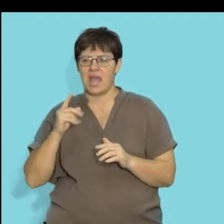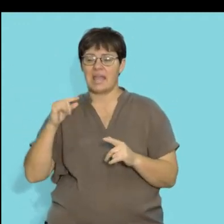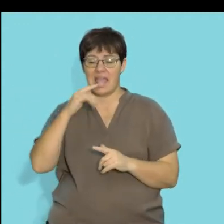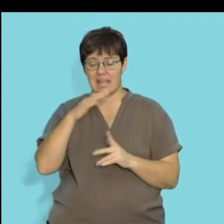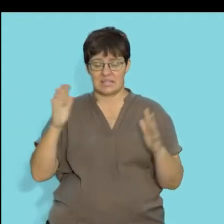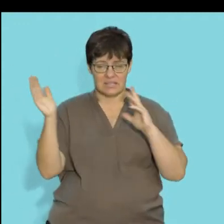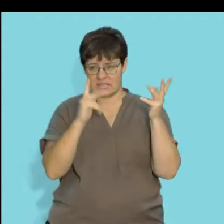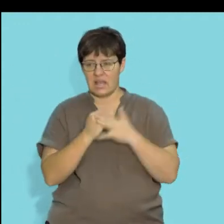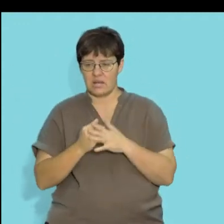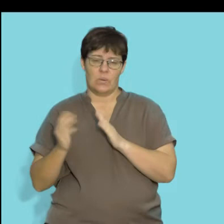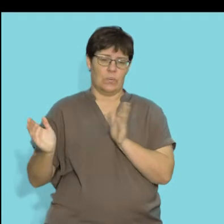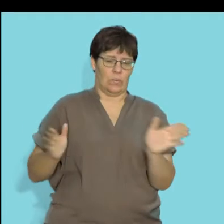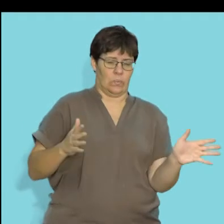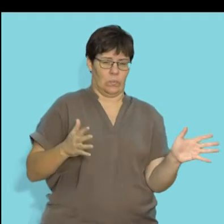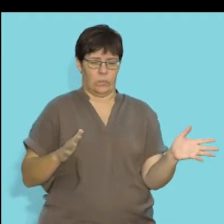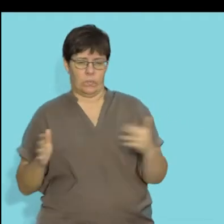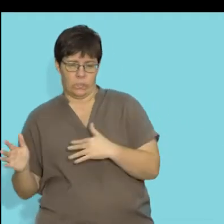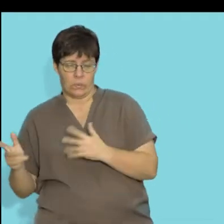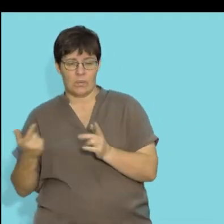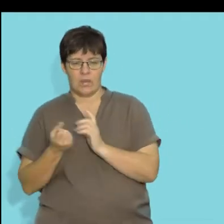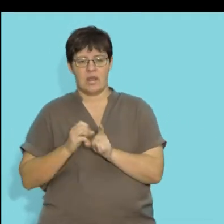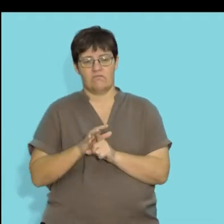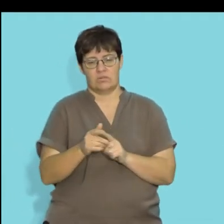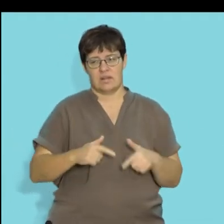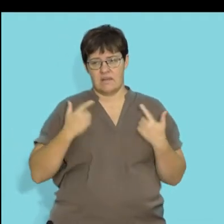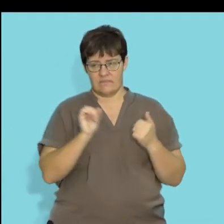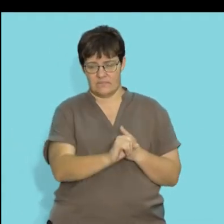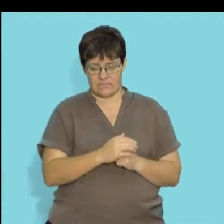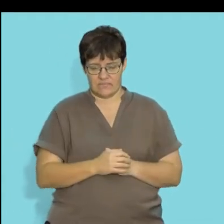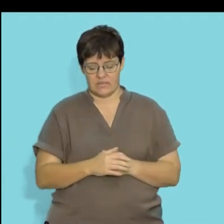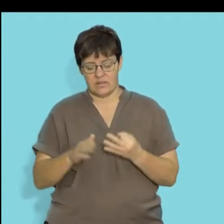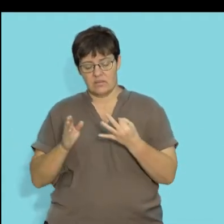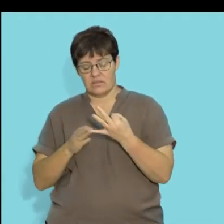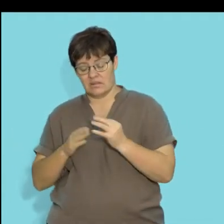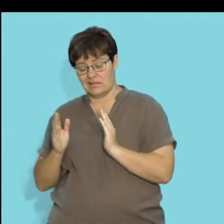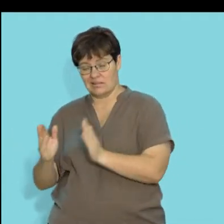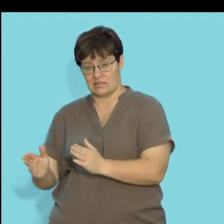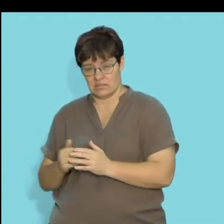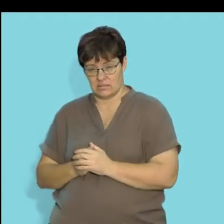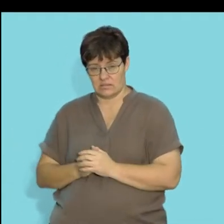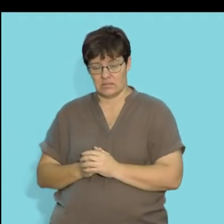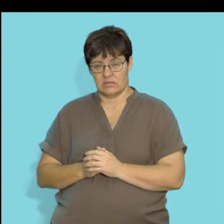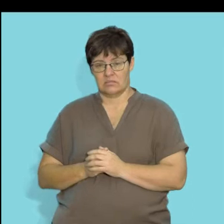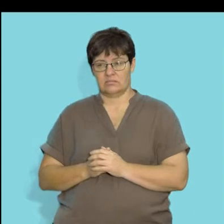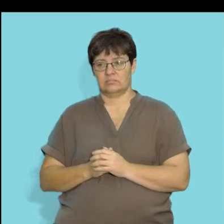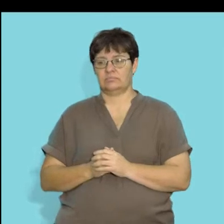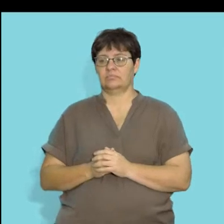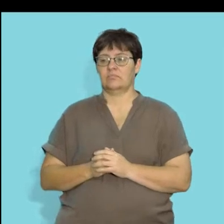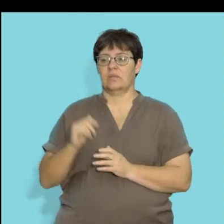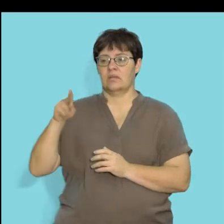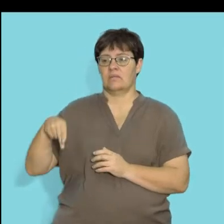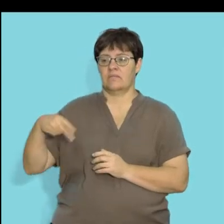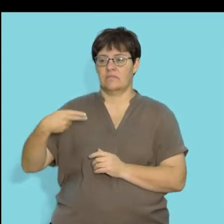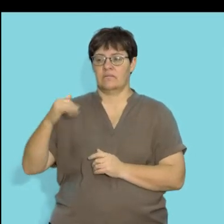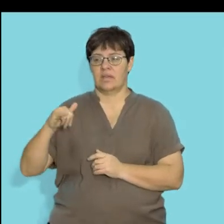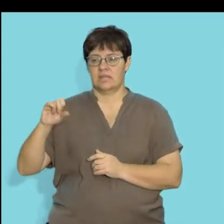atmospheric gases, as well as the wind and how they influence living organisms. And finally, the third group would be